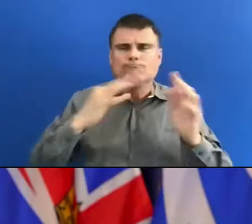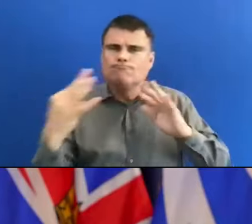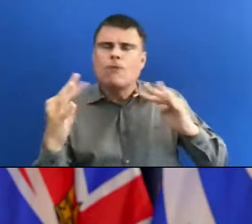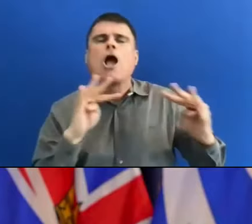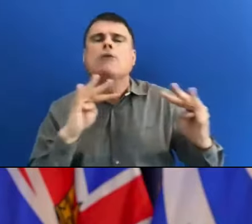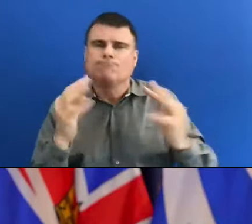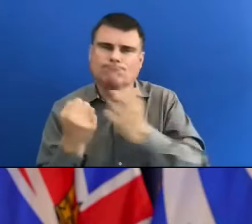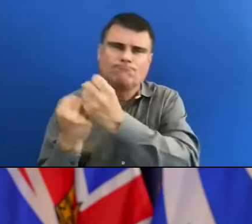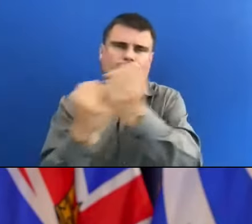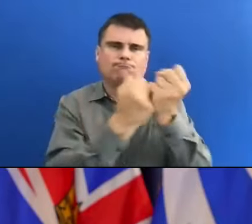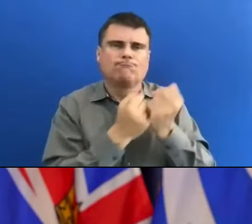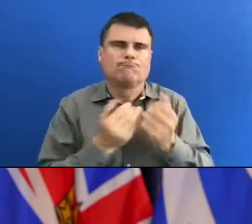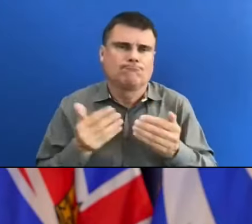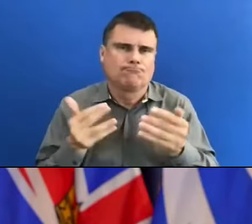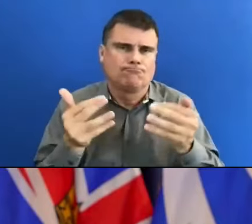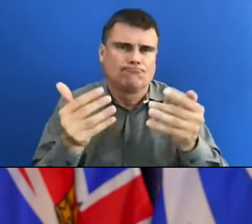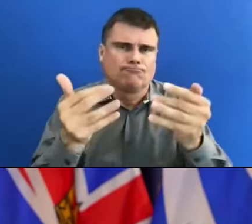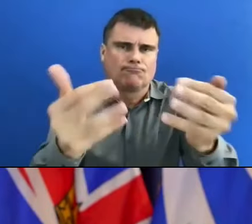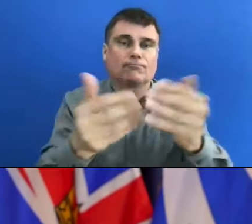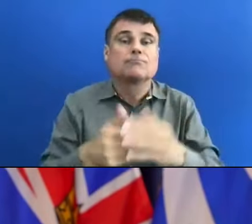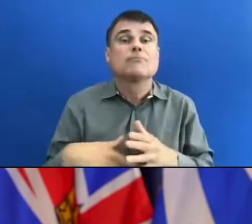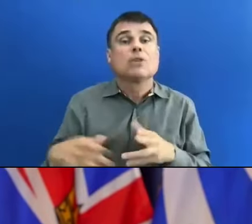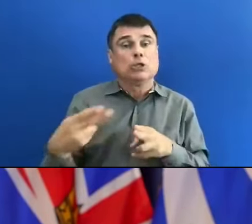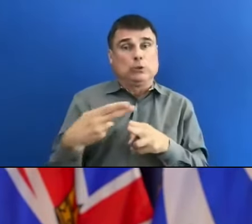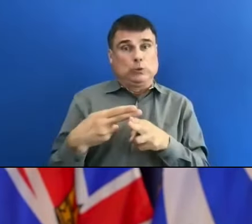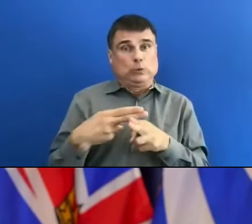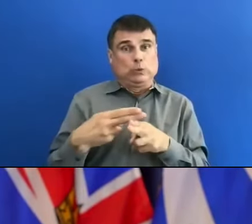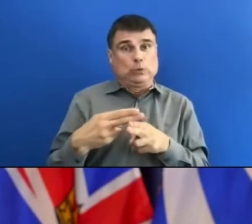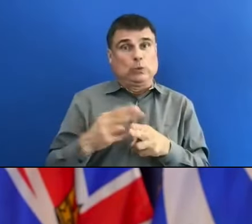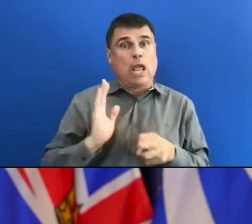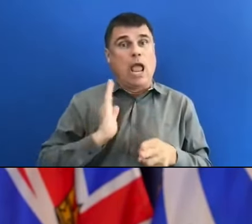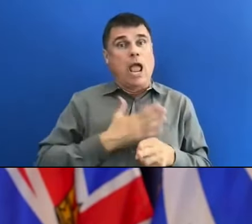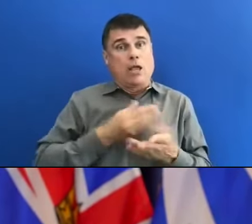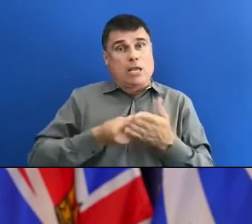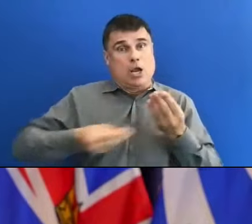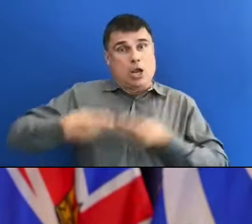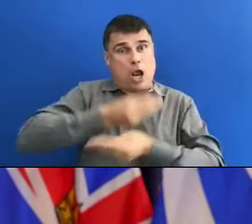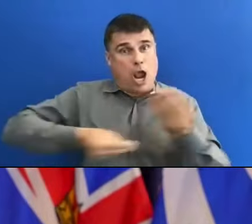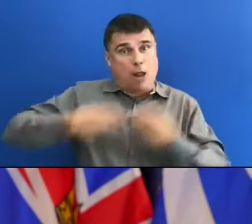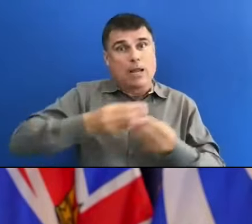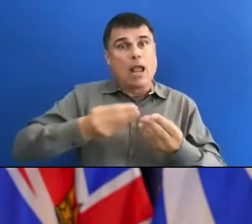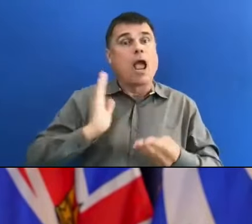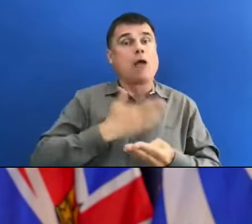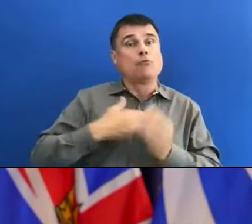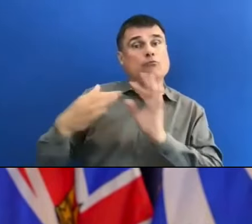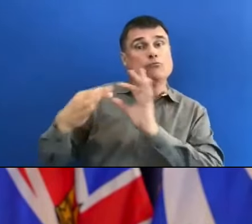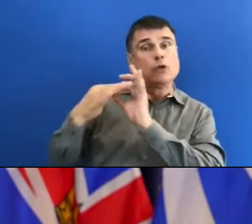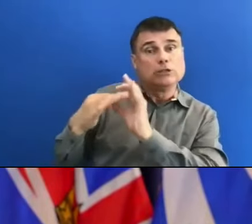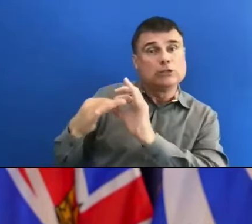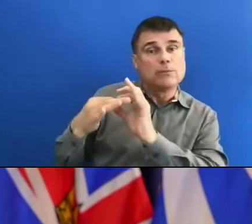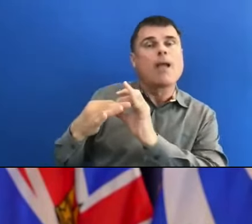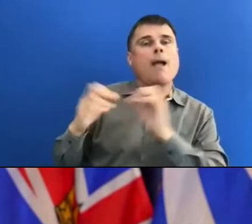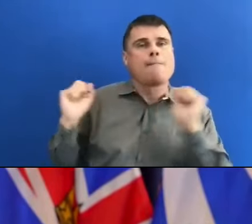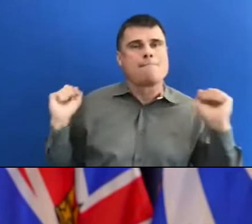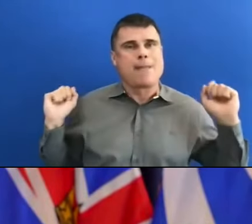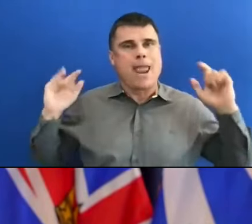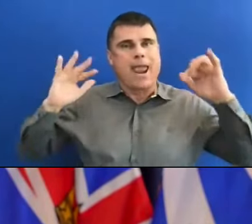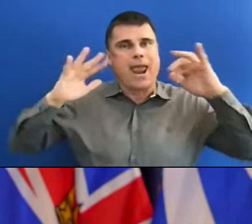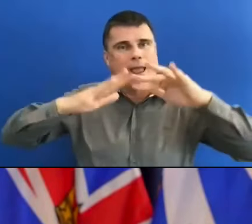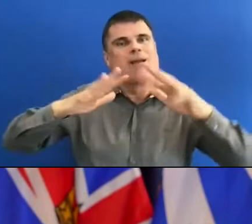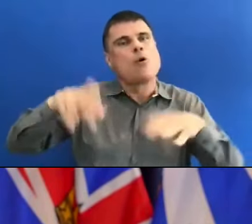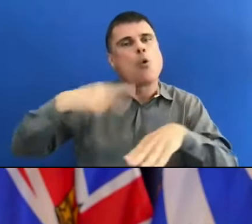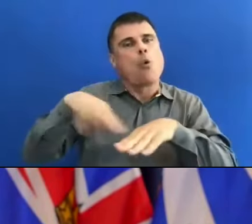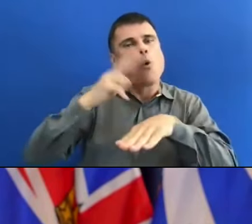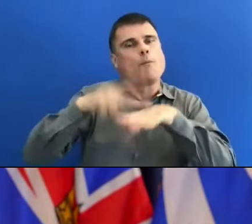society, our economy, our relationships, and reconnect with people, places, and activities that we've missed for months and months.